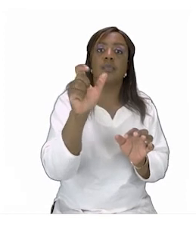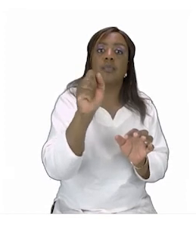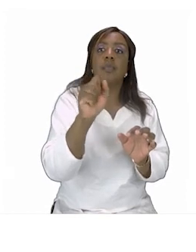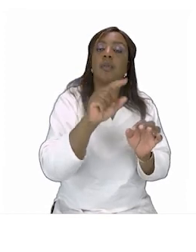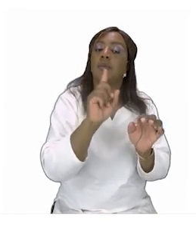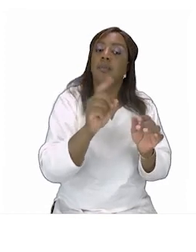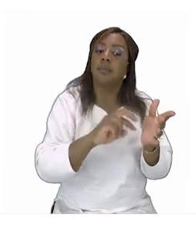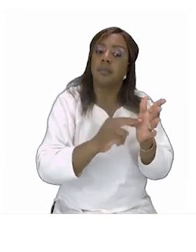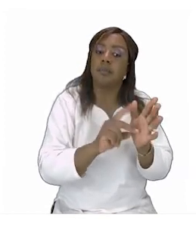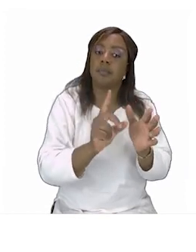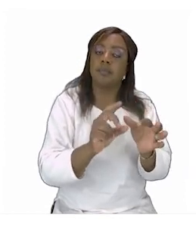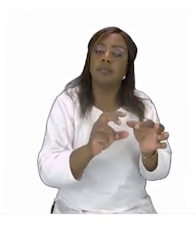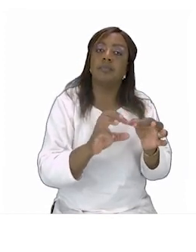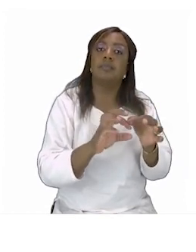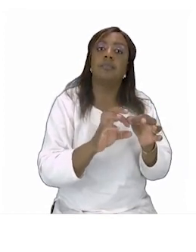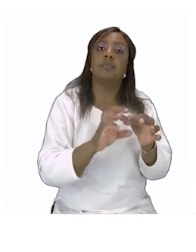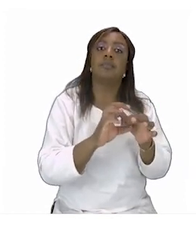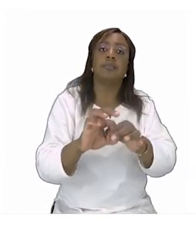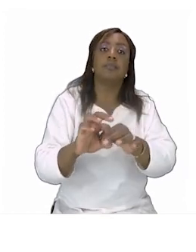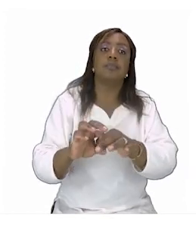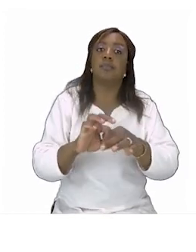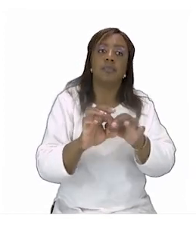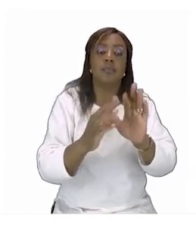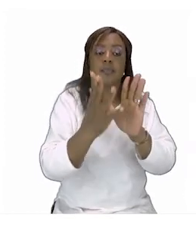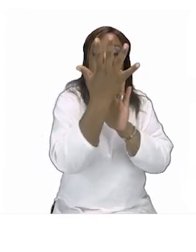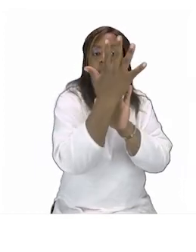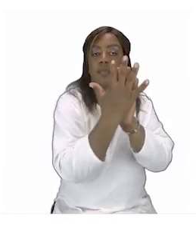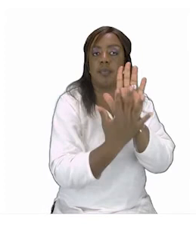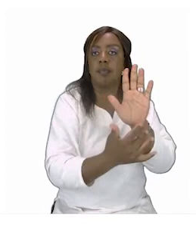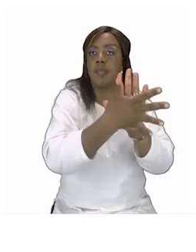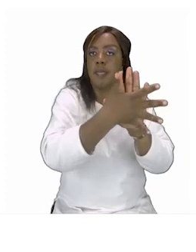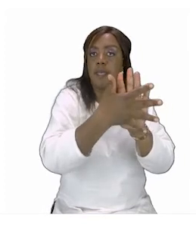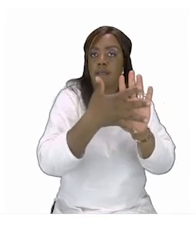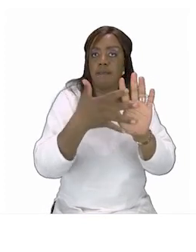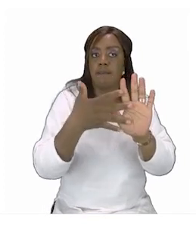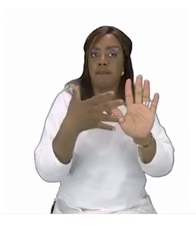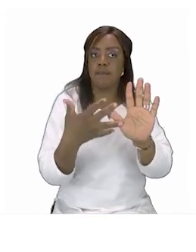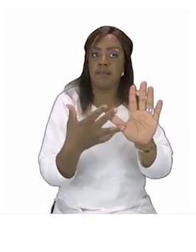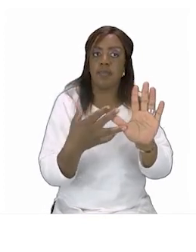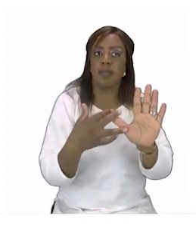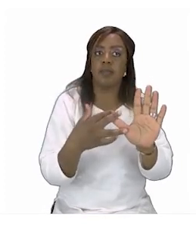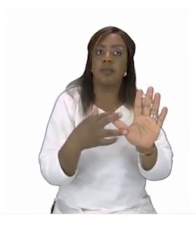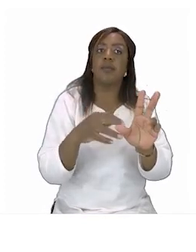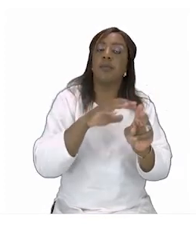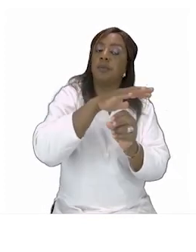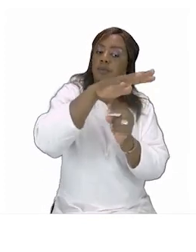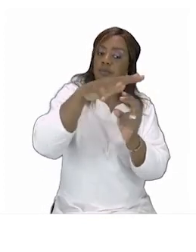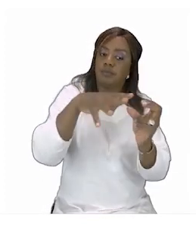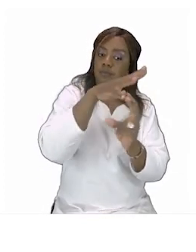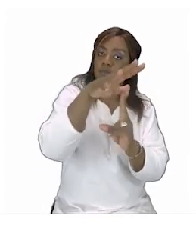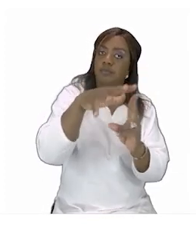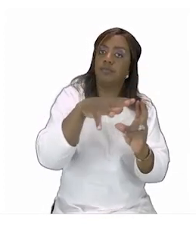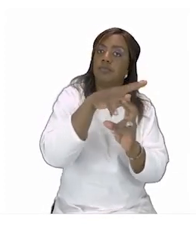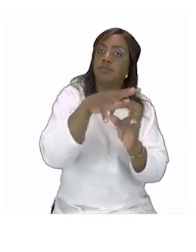below is a table where you have family members and on the other side you